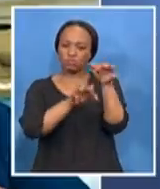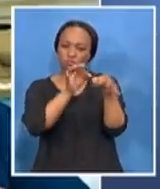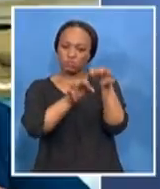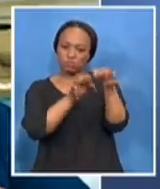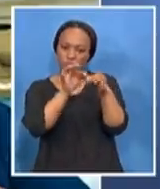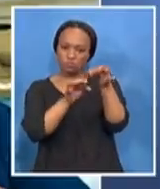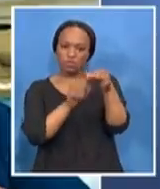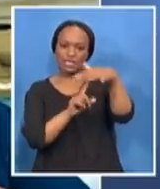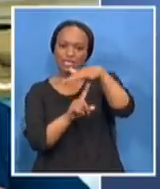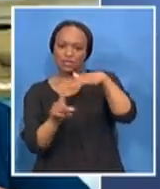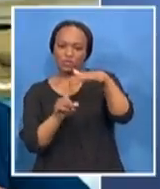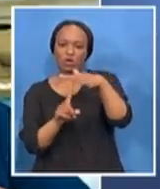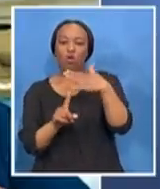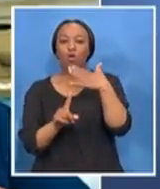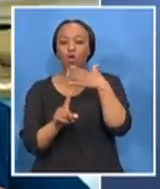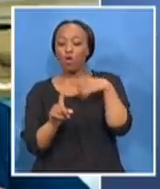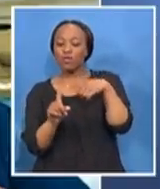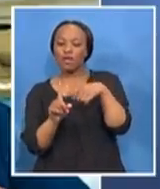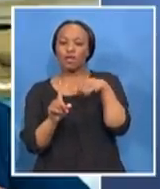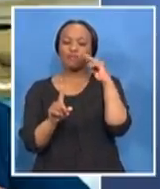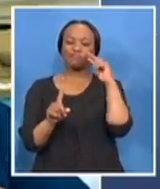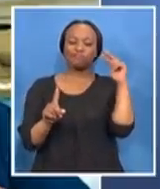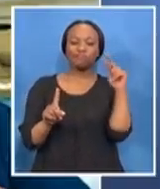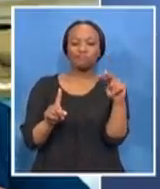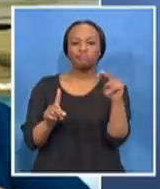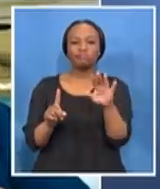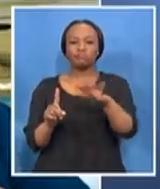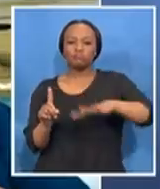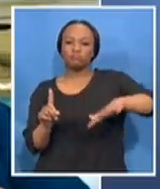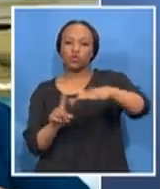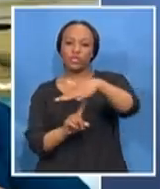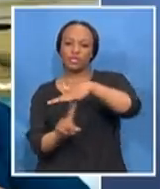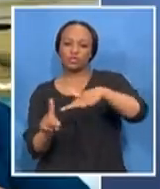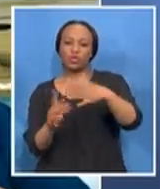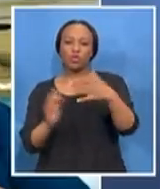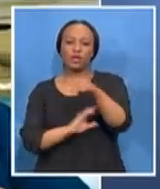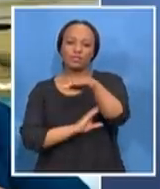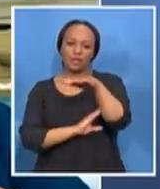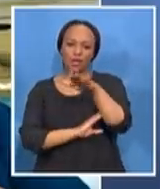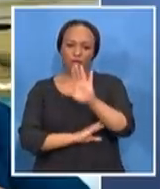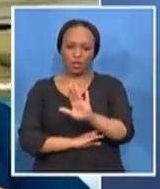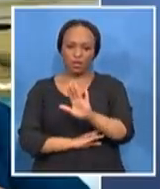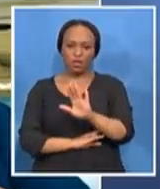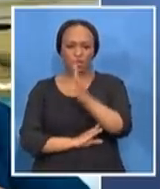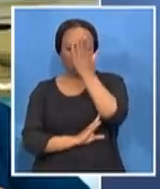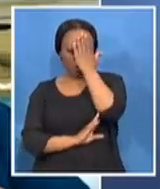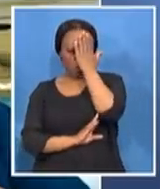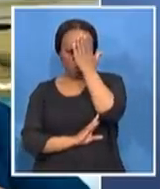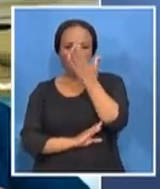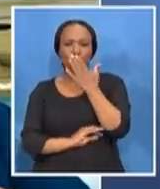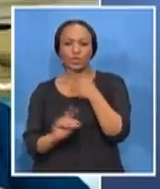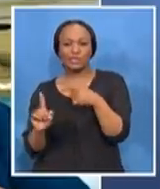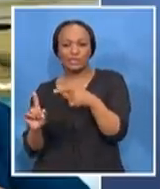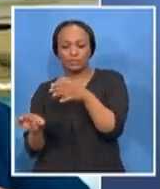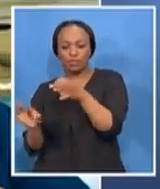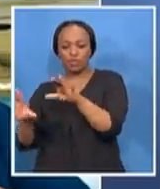about the situation in Zimbabwe. You know that ZANU-PF is adamant that there is no crisis